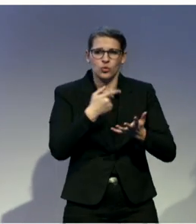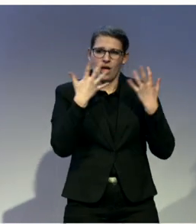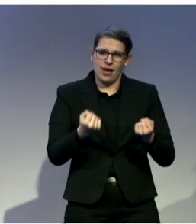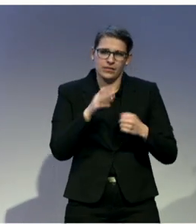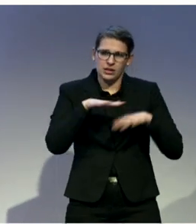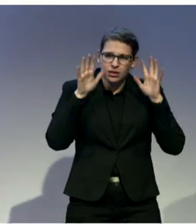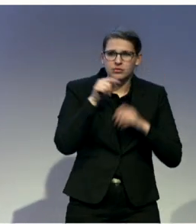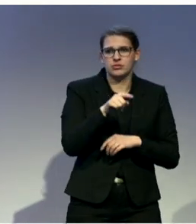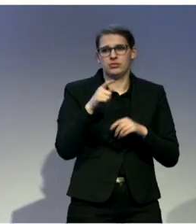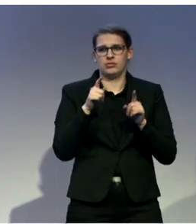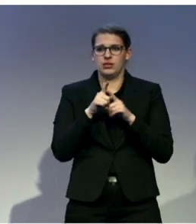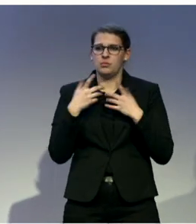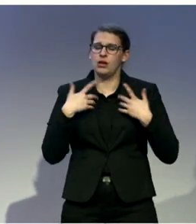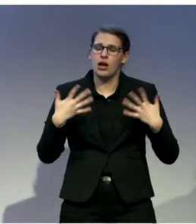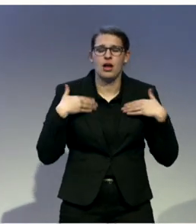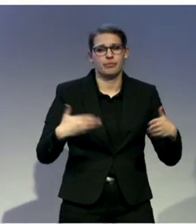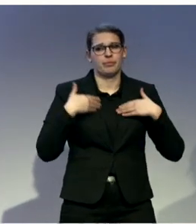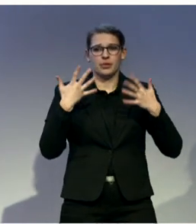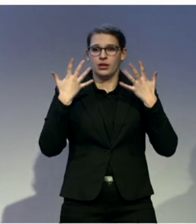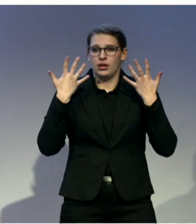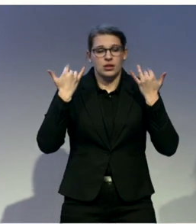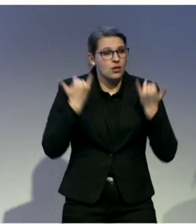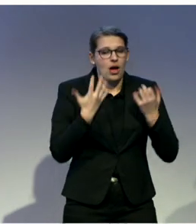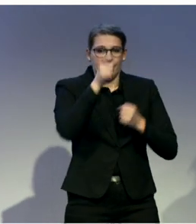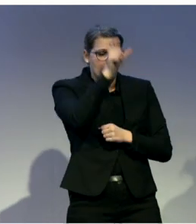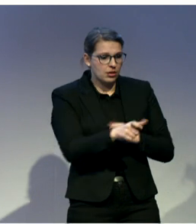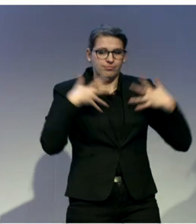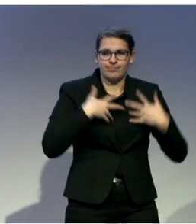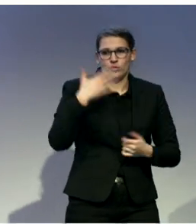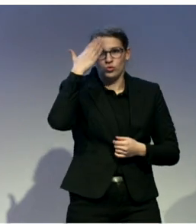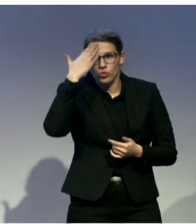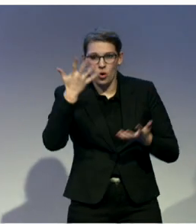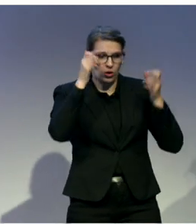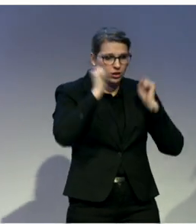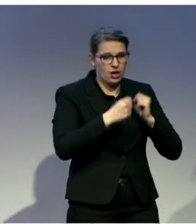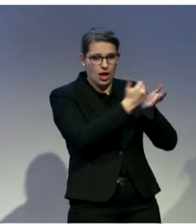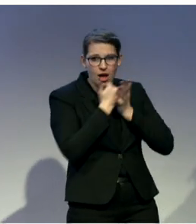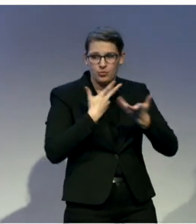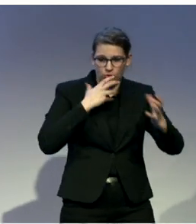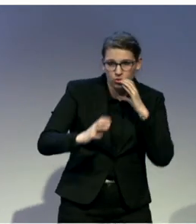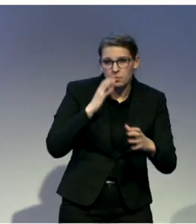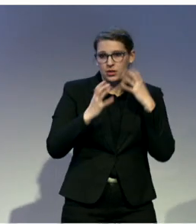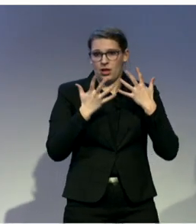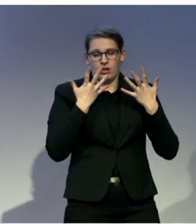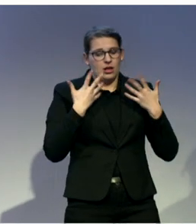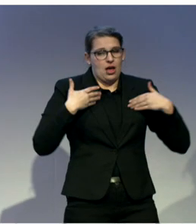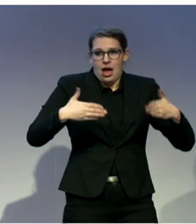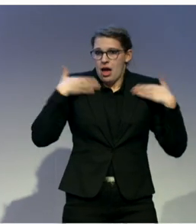where I finally met professionals who could answer my questions and ease my worries.